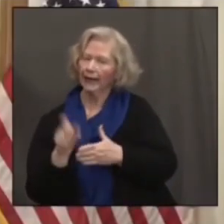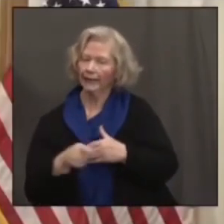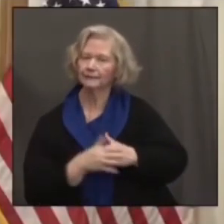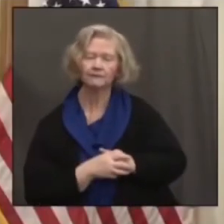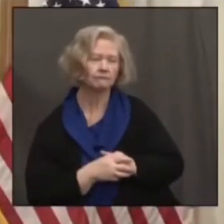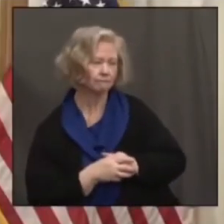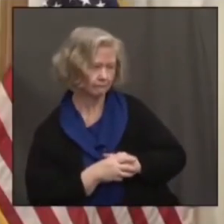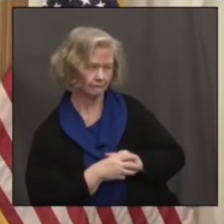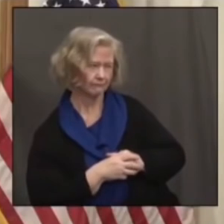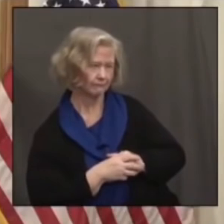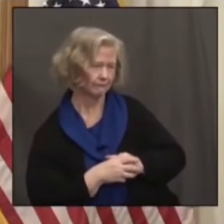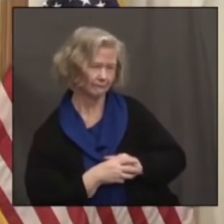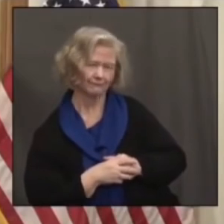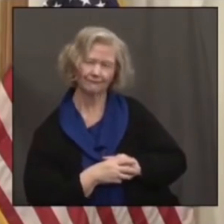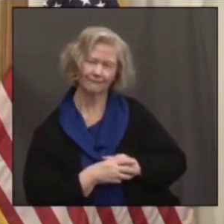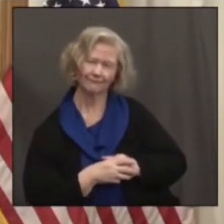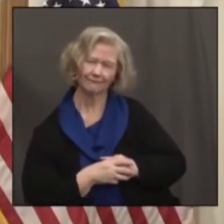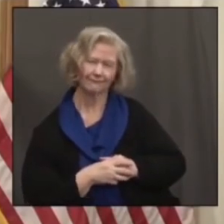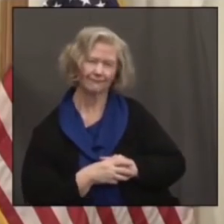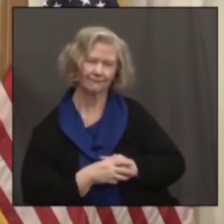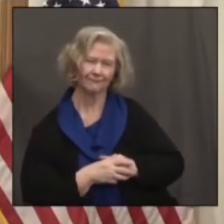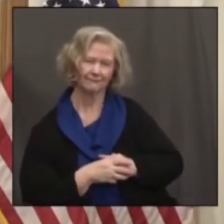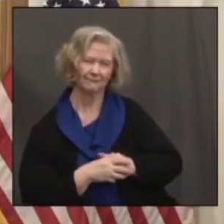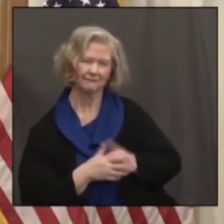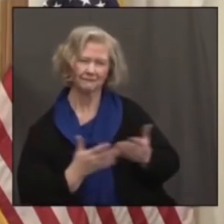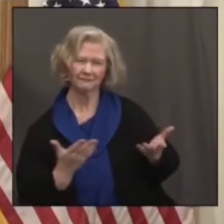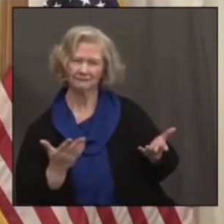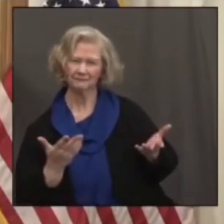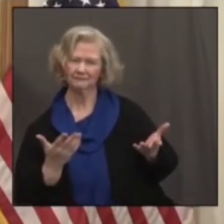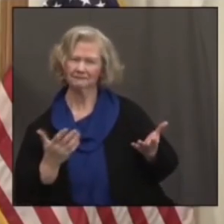But that's, should he resign or not?